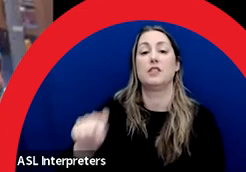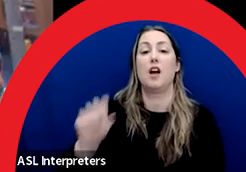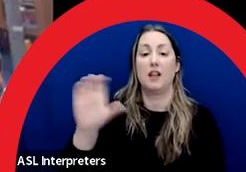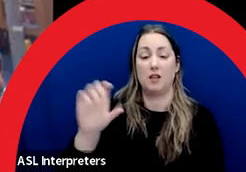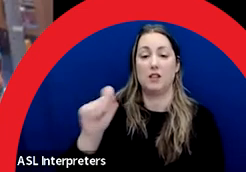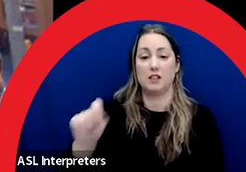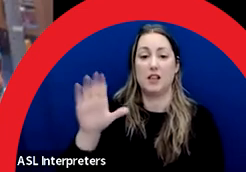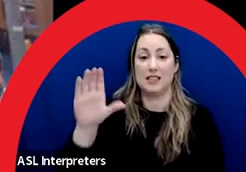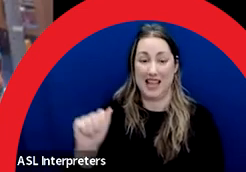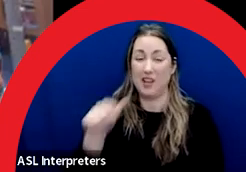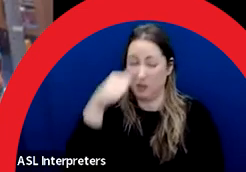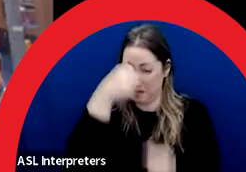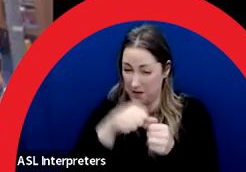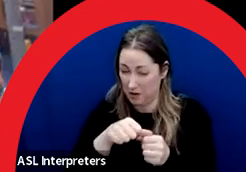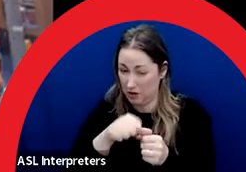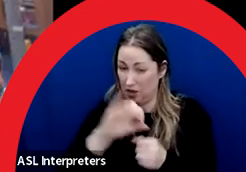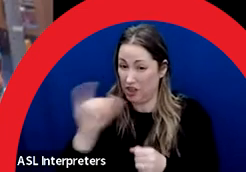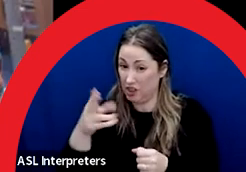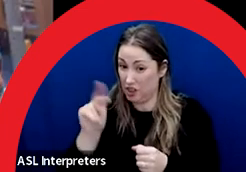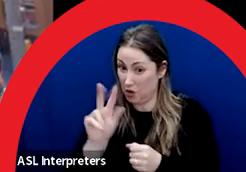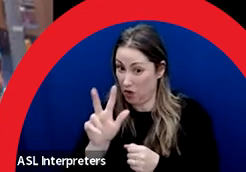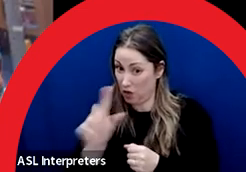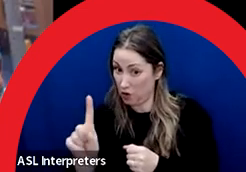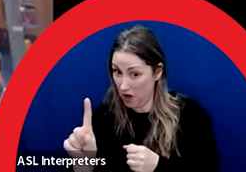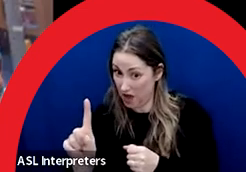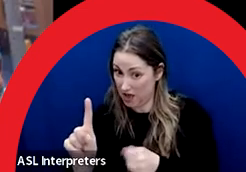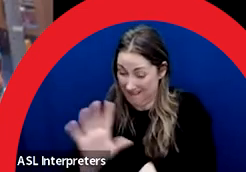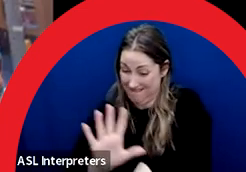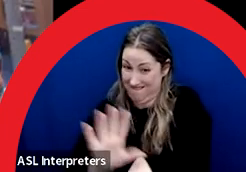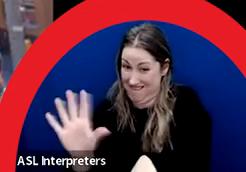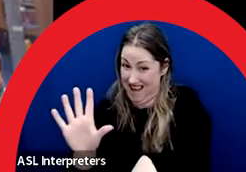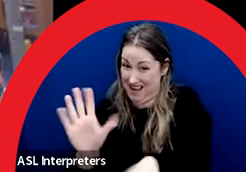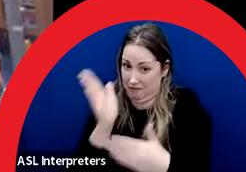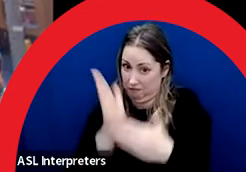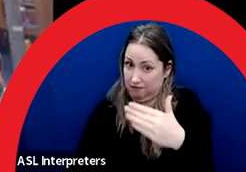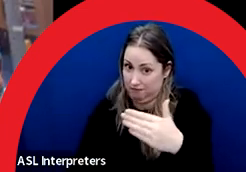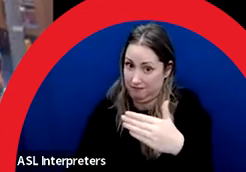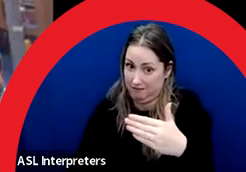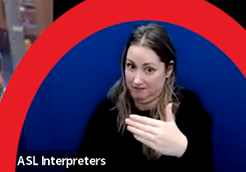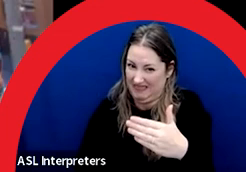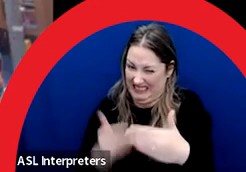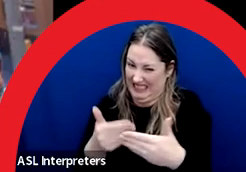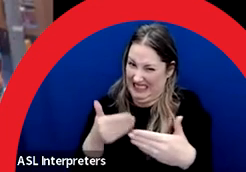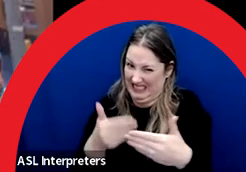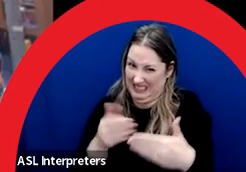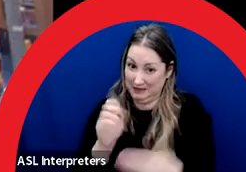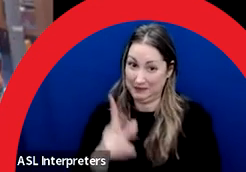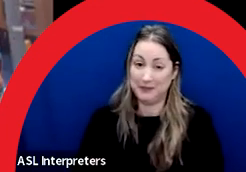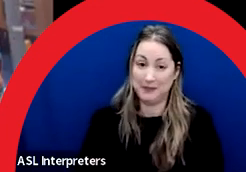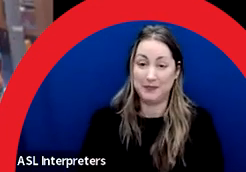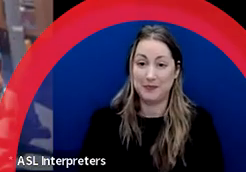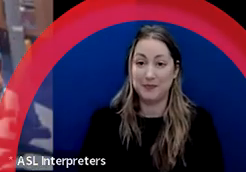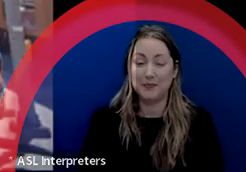is 5pm on January 31st. time. I'll you next time. This be shared here I'll